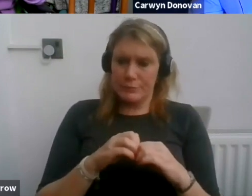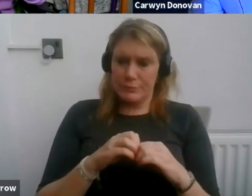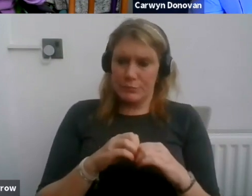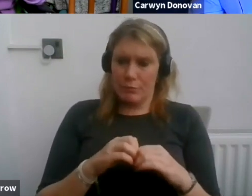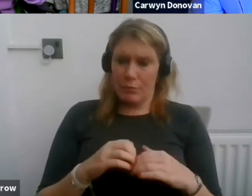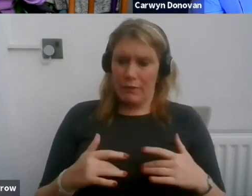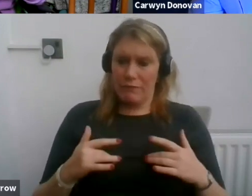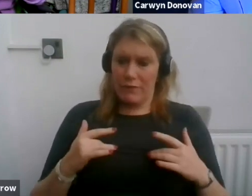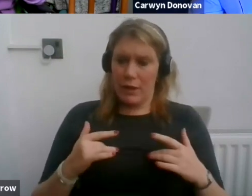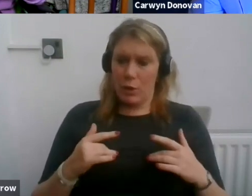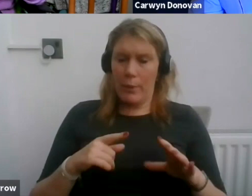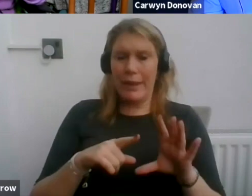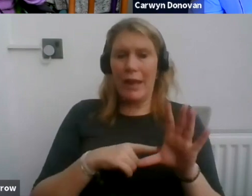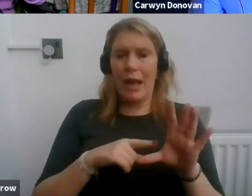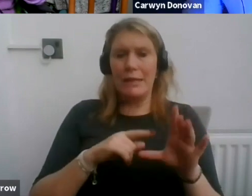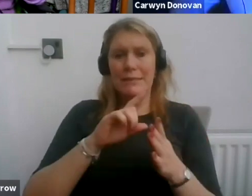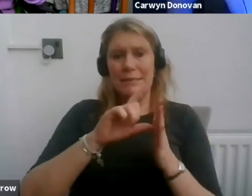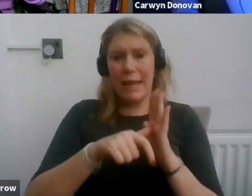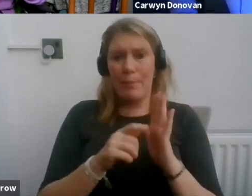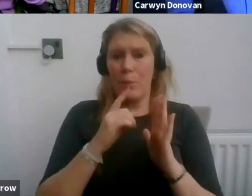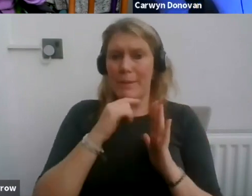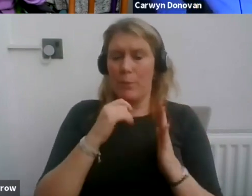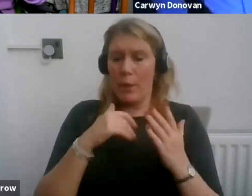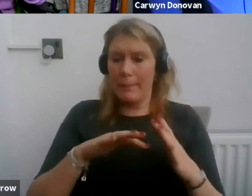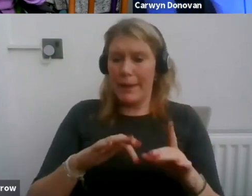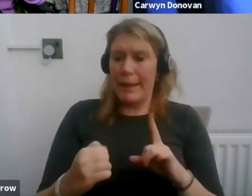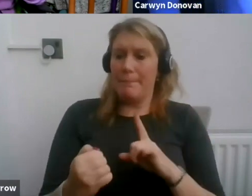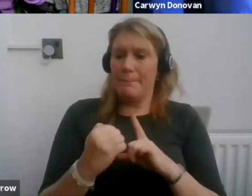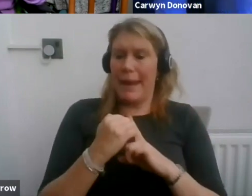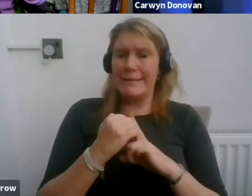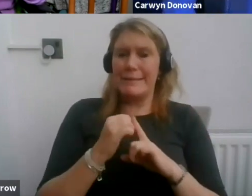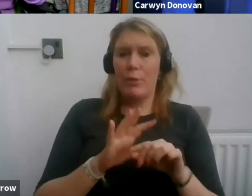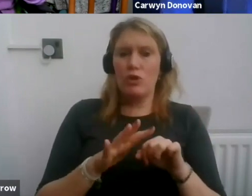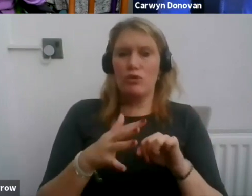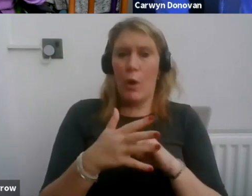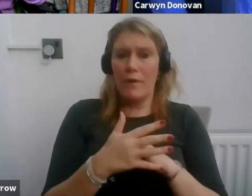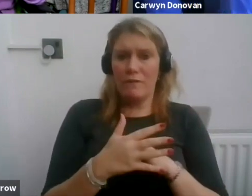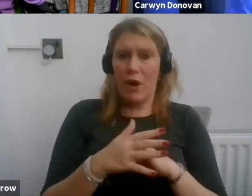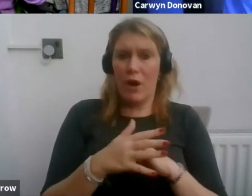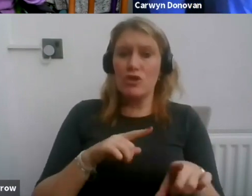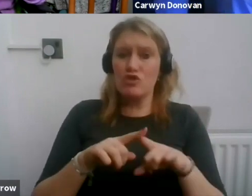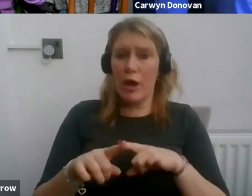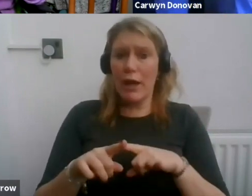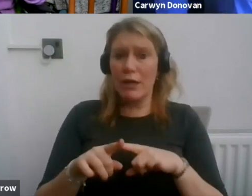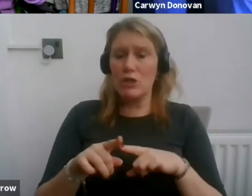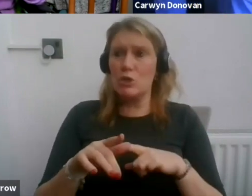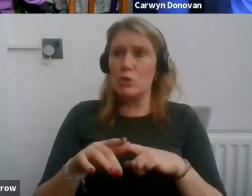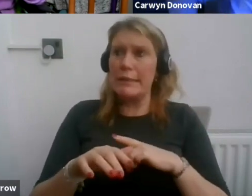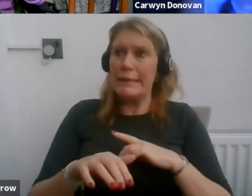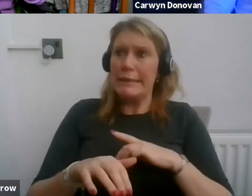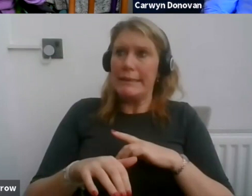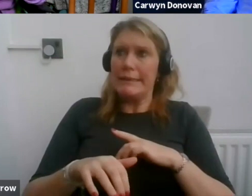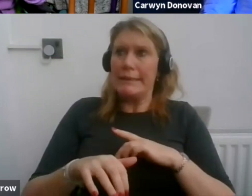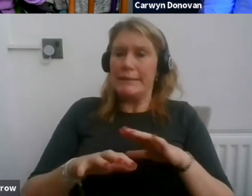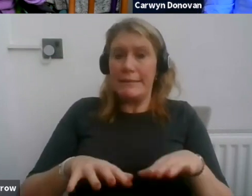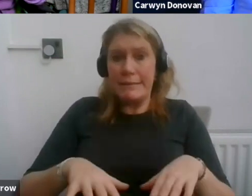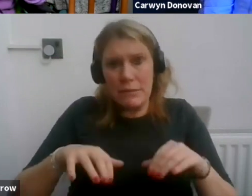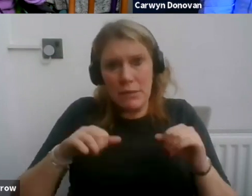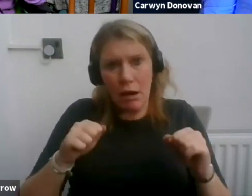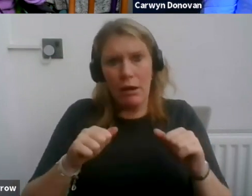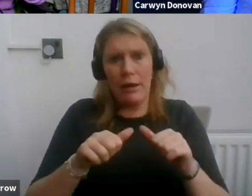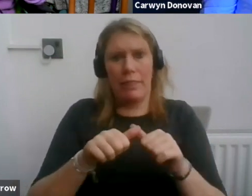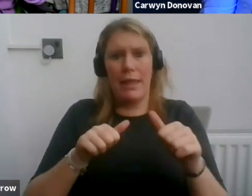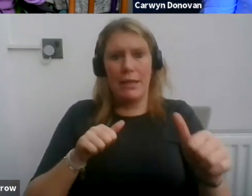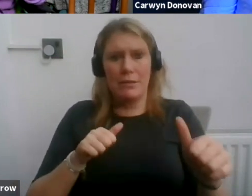young disabled people have been impacted by COVID in terms of getting into the industry. You know, I've already heard